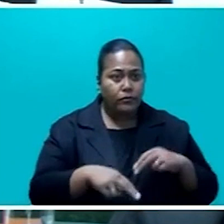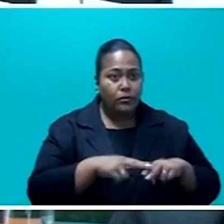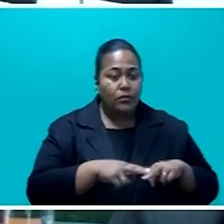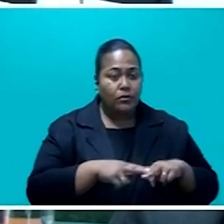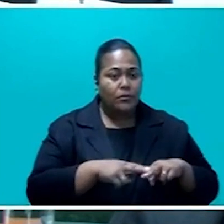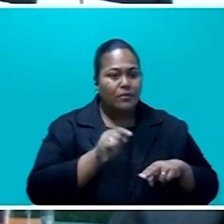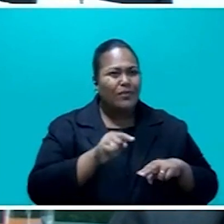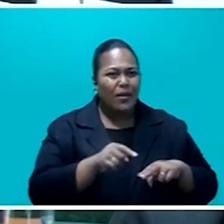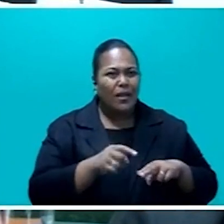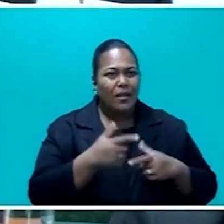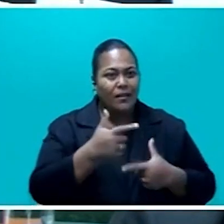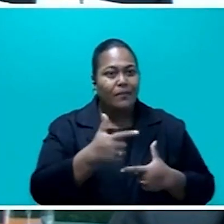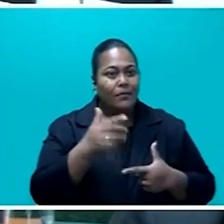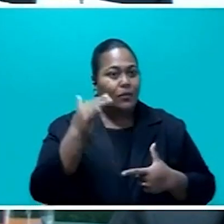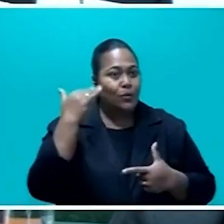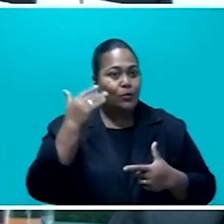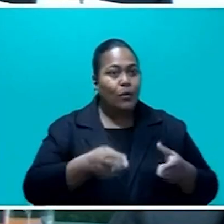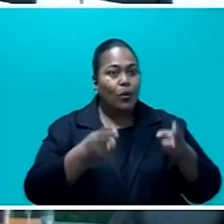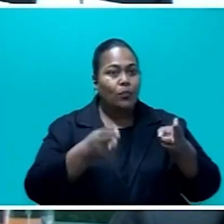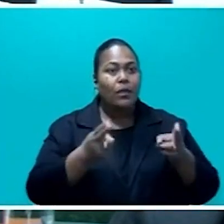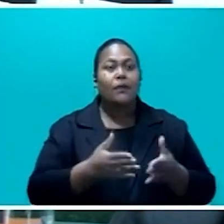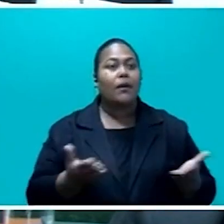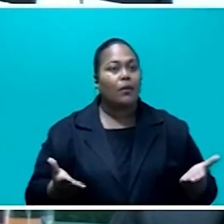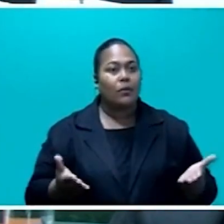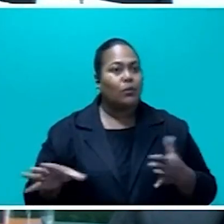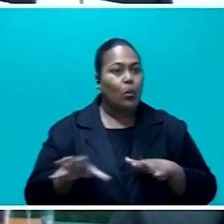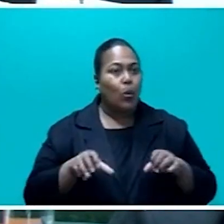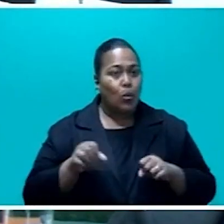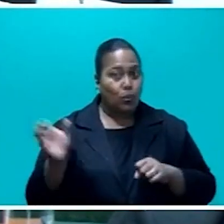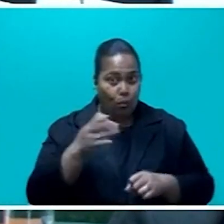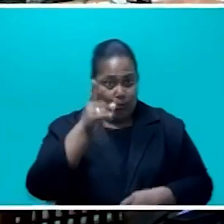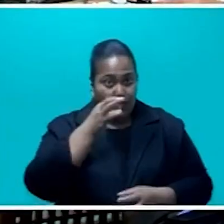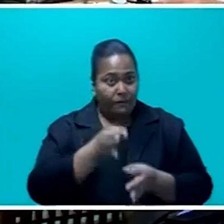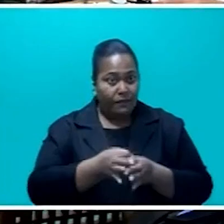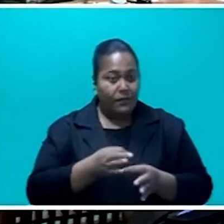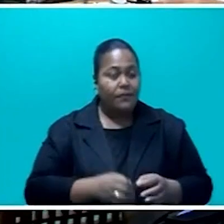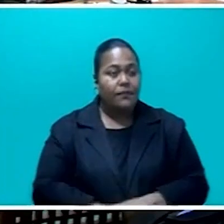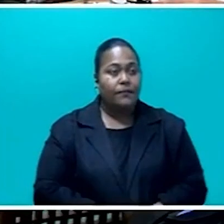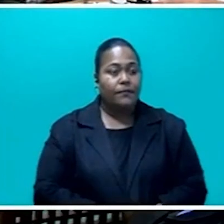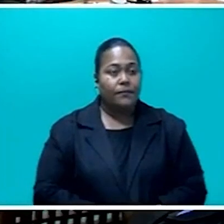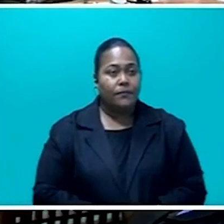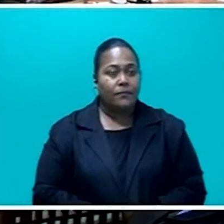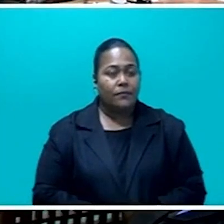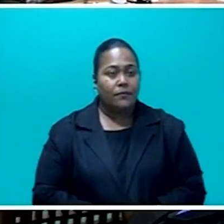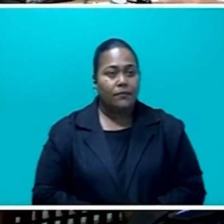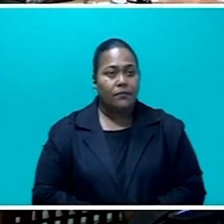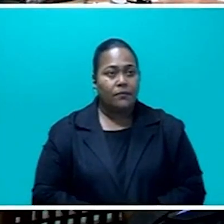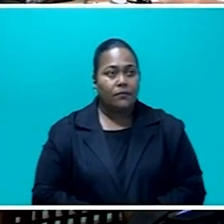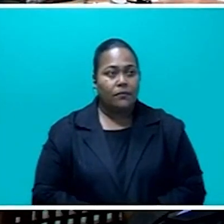constraints as well when it comes to hosting major events. Thank you. Thank you, Honorable Speaker.